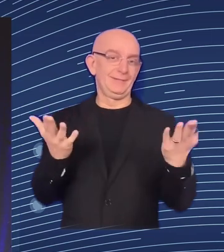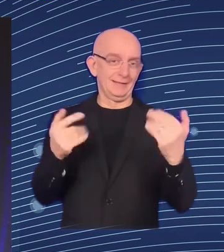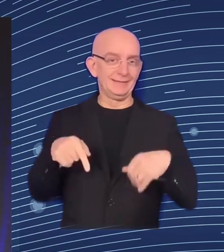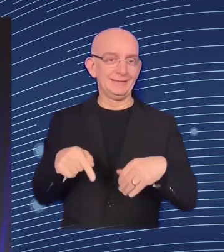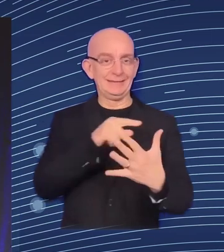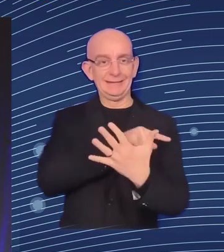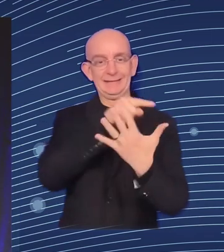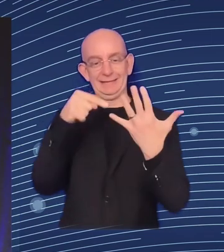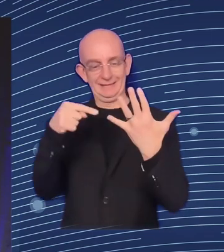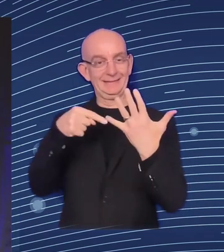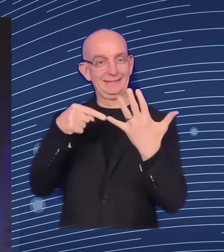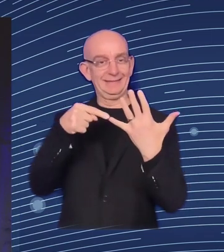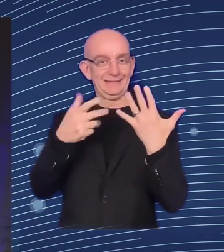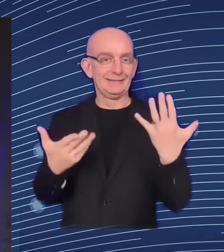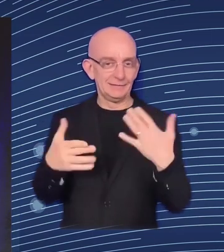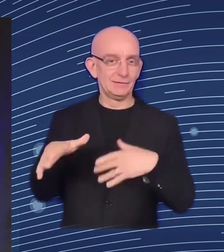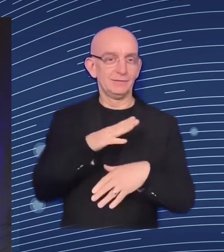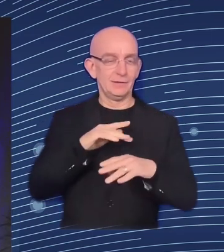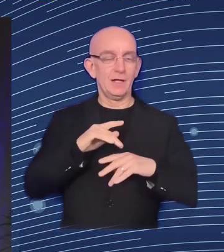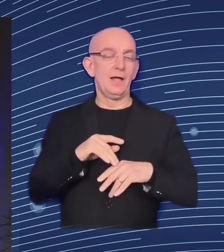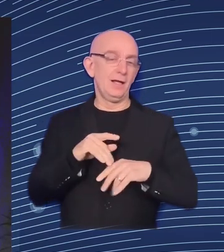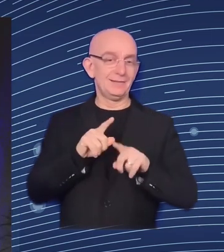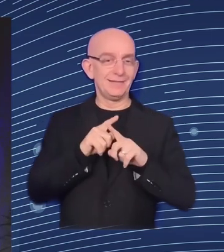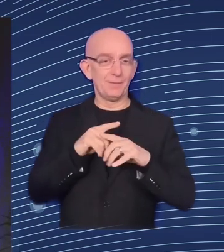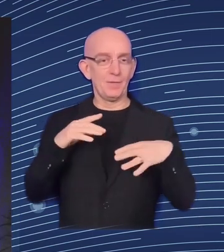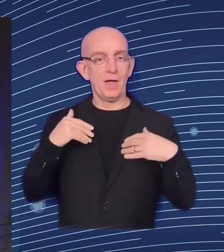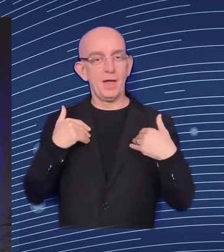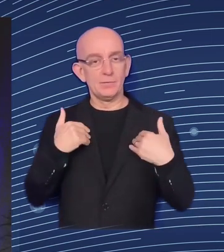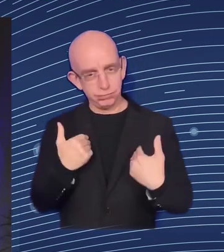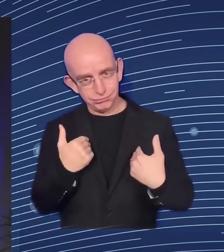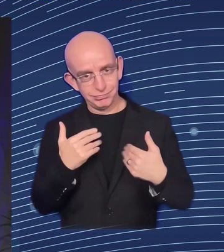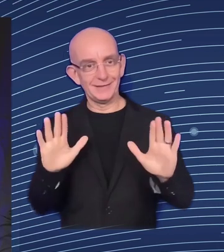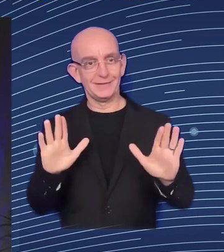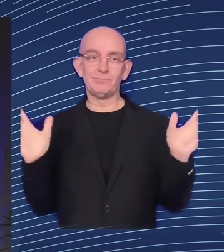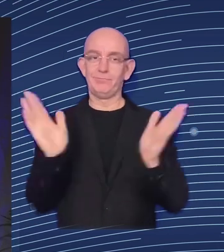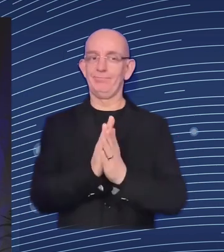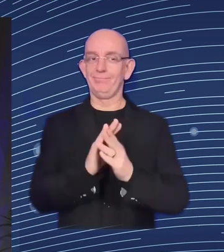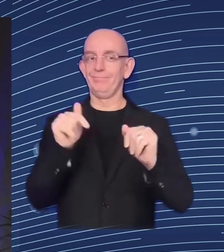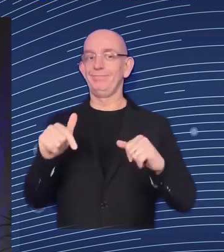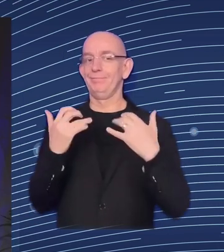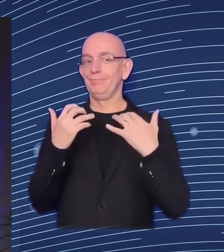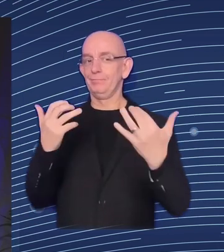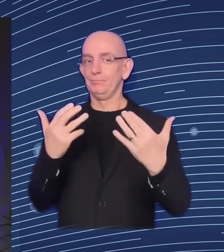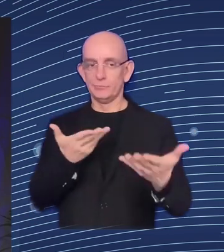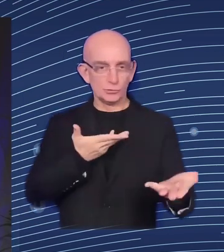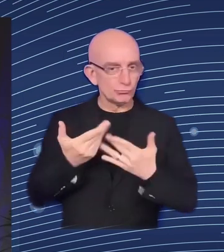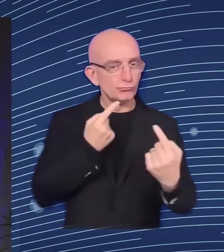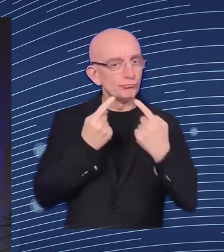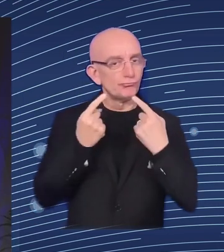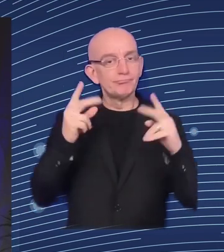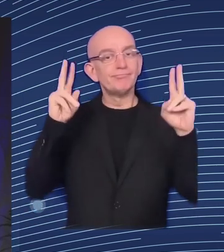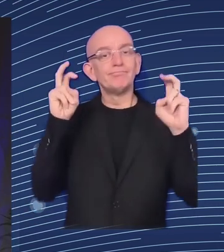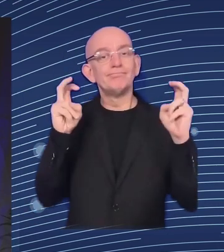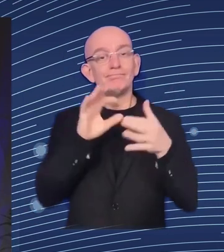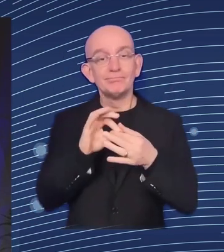and inequality proofing of policies for a twer-twin transition. Thanks for your interest, for coming here and